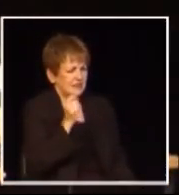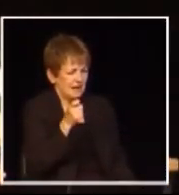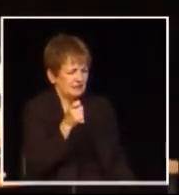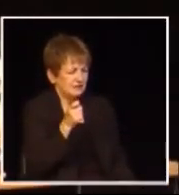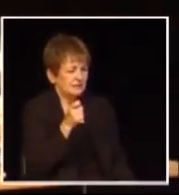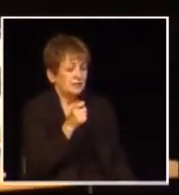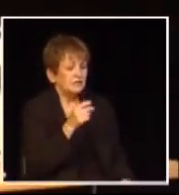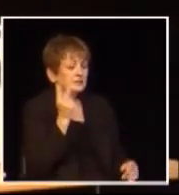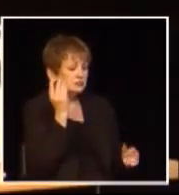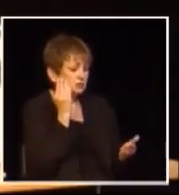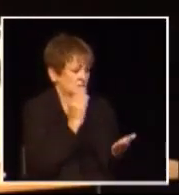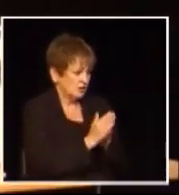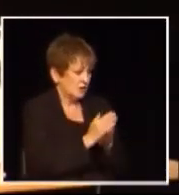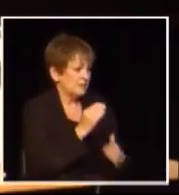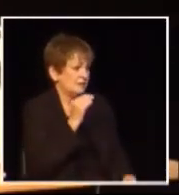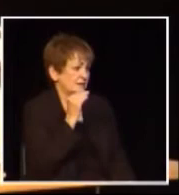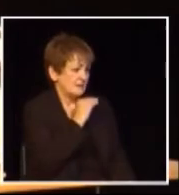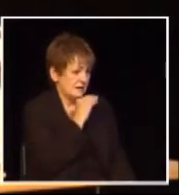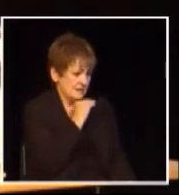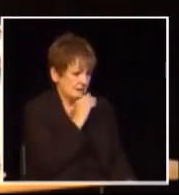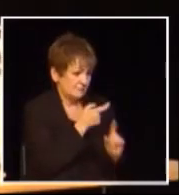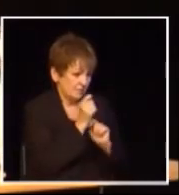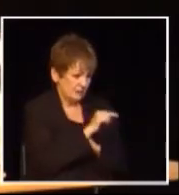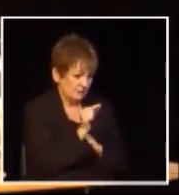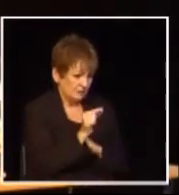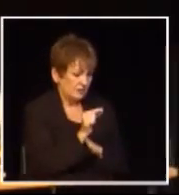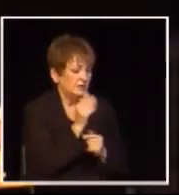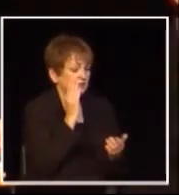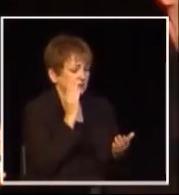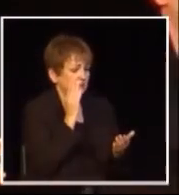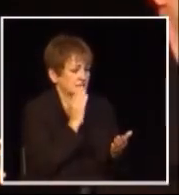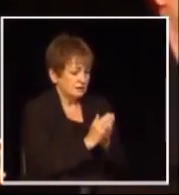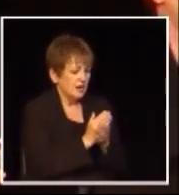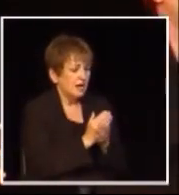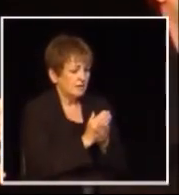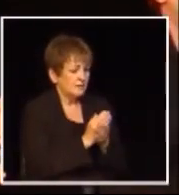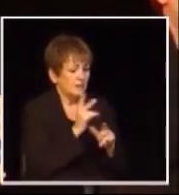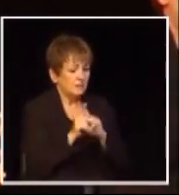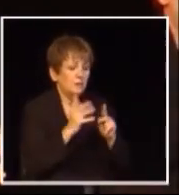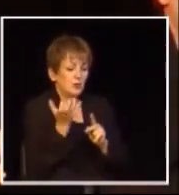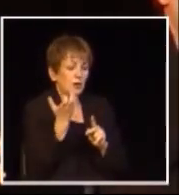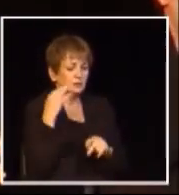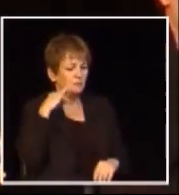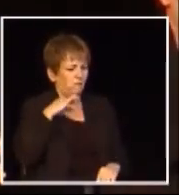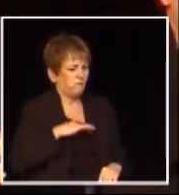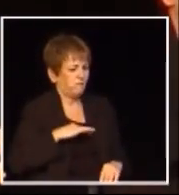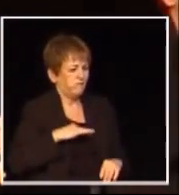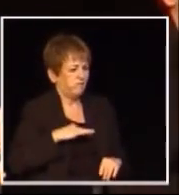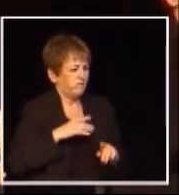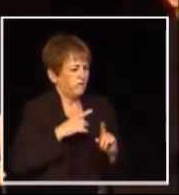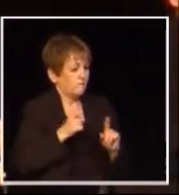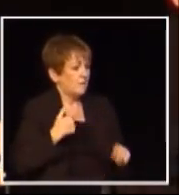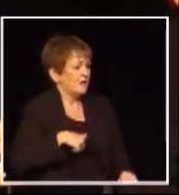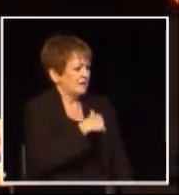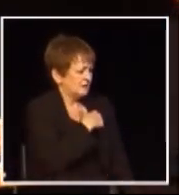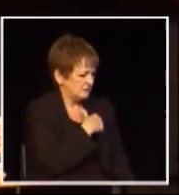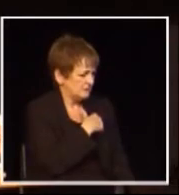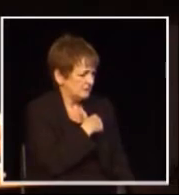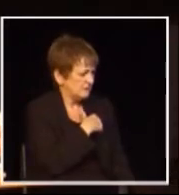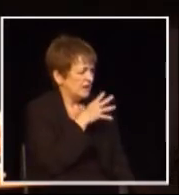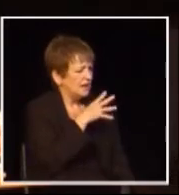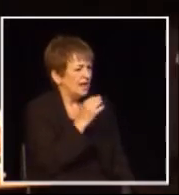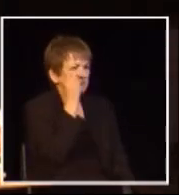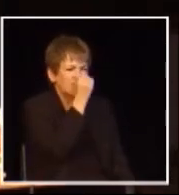get rid of this tax is to stop the lying the lying from the government and all of their conduits who stand to gain billions of dollars at our expense and want us to believe